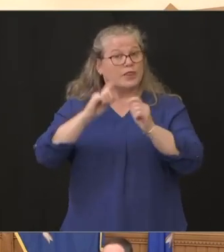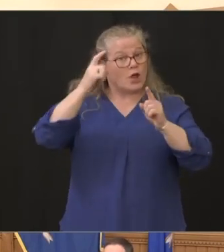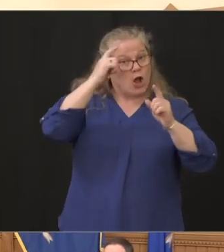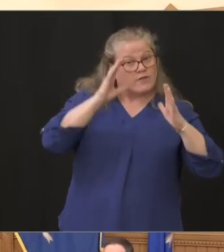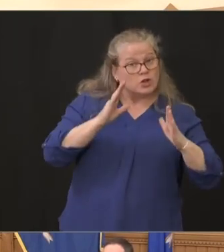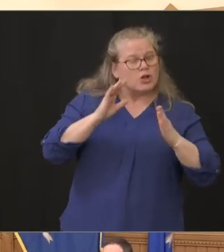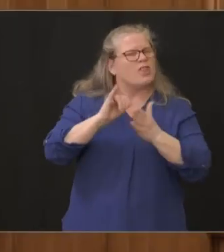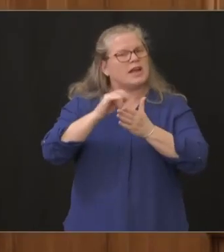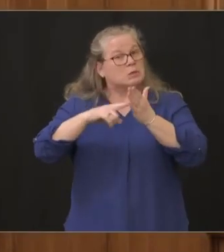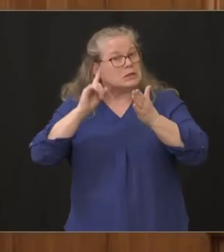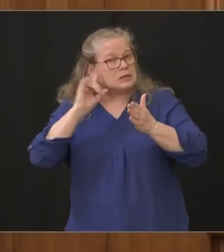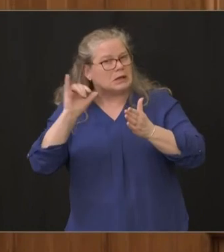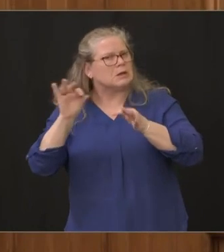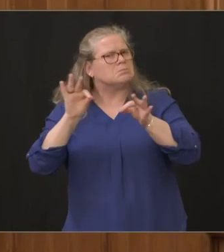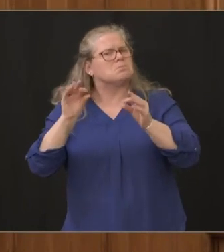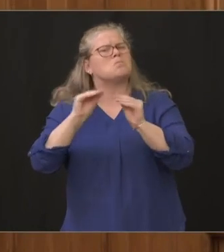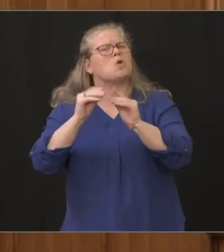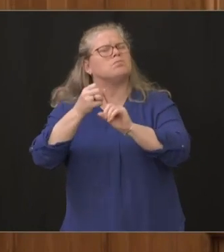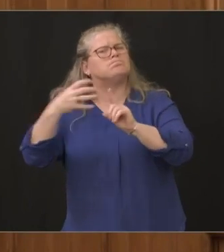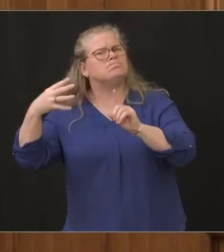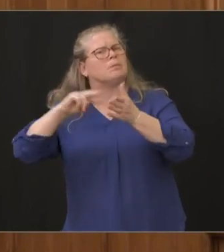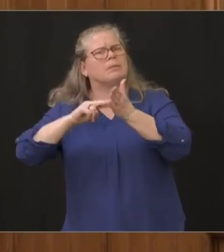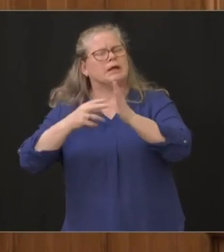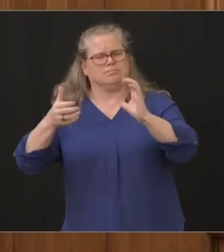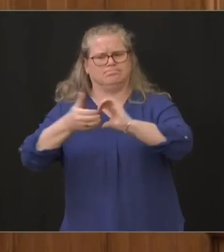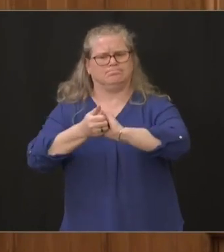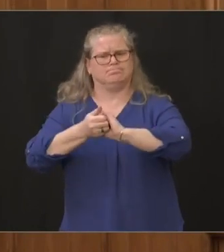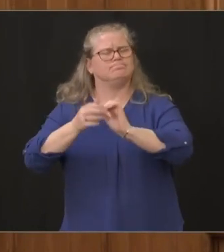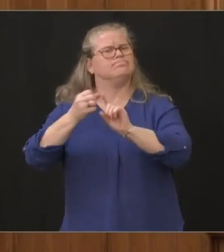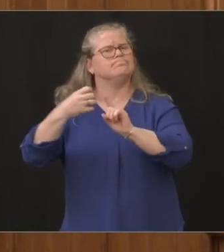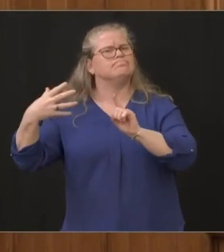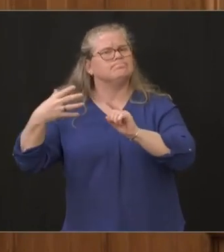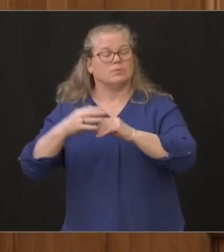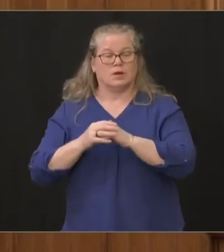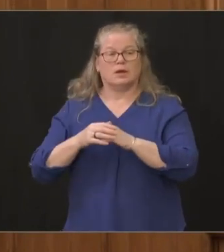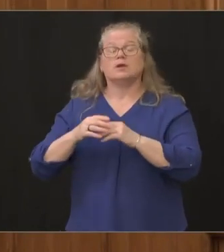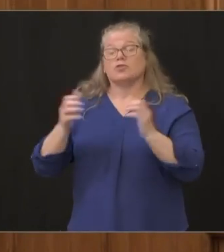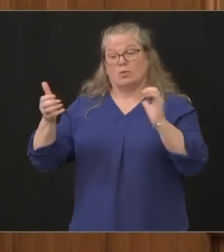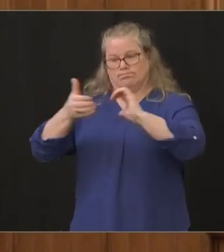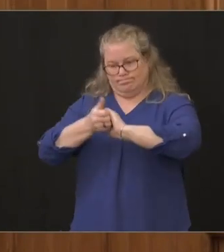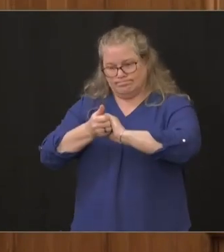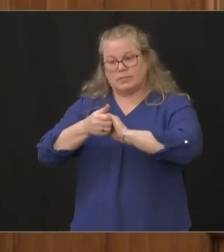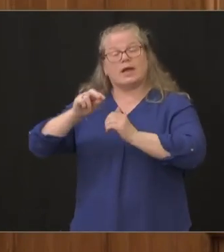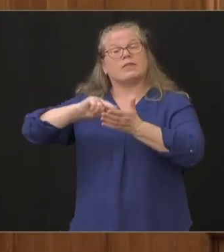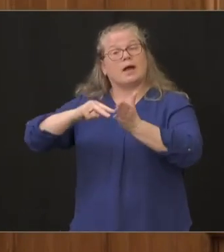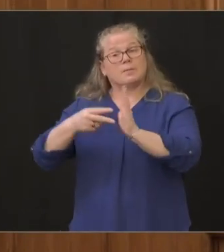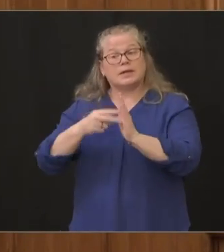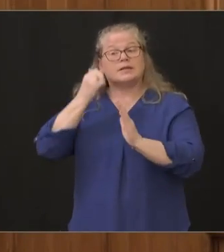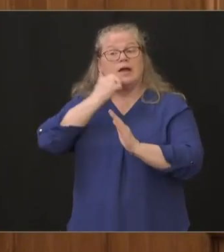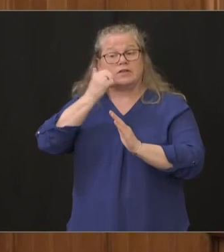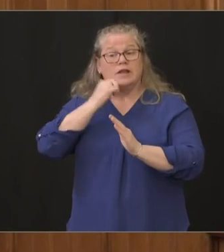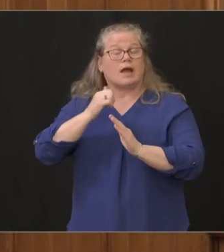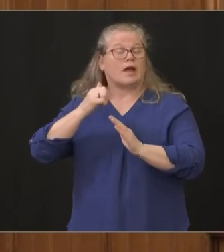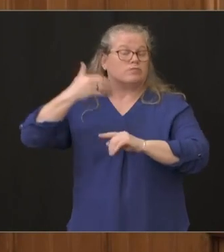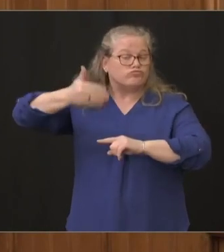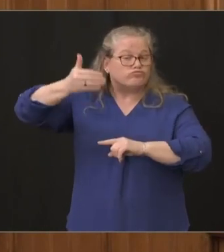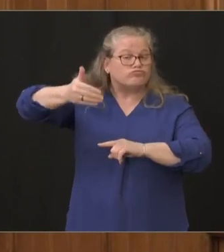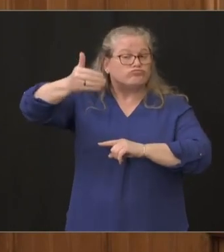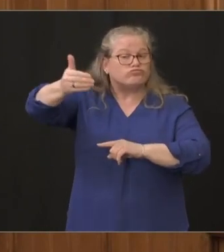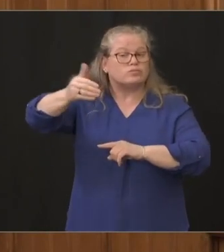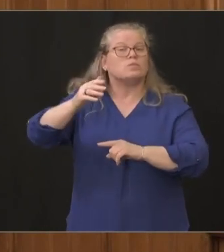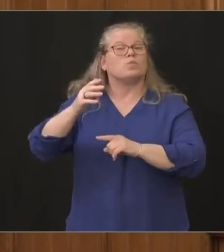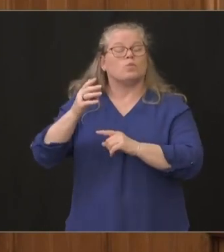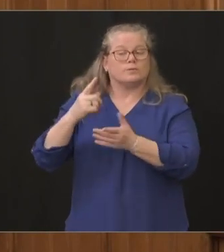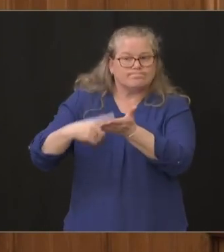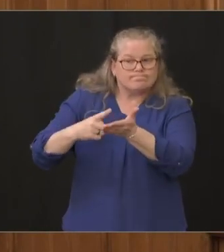so certainly so the collaboration it's very strong so it begins first of all we speak to the governor routinely uh as a group of health